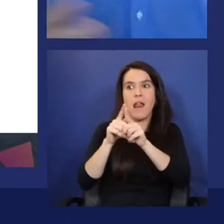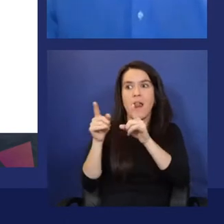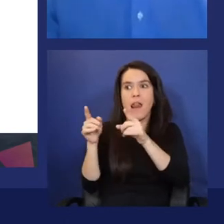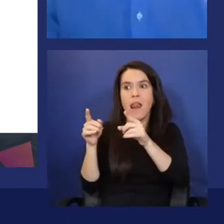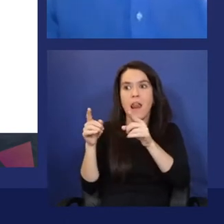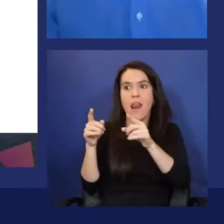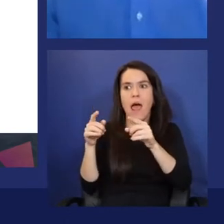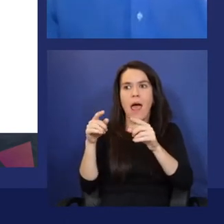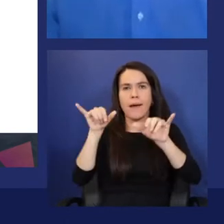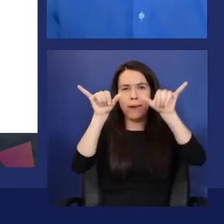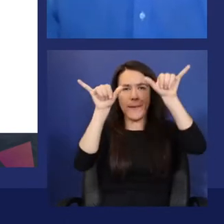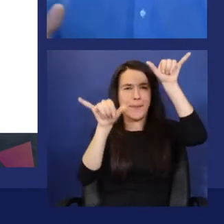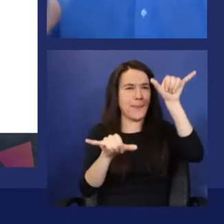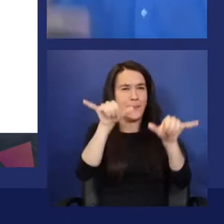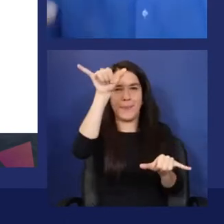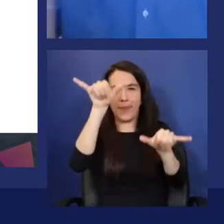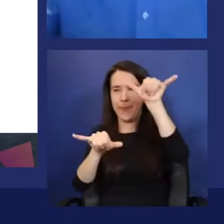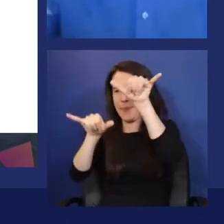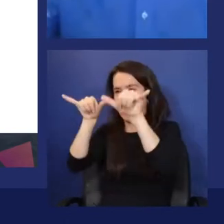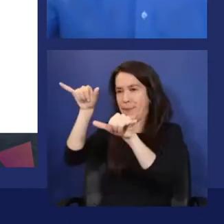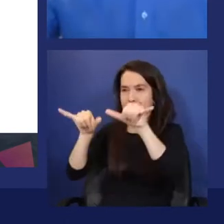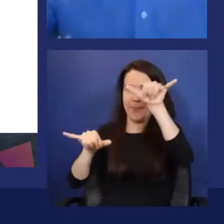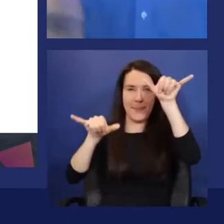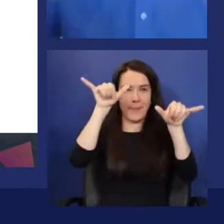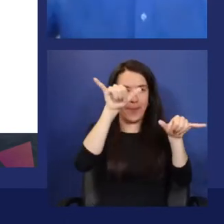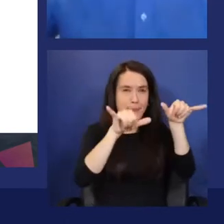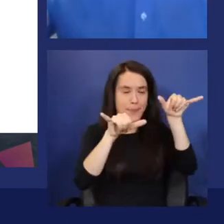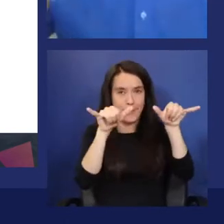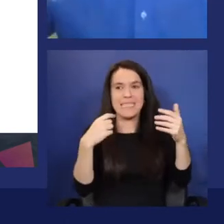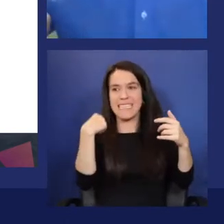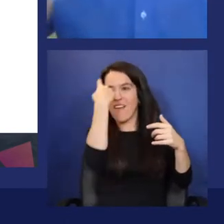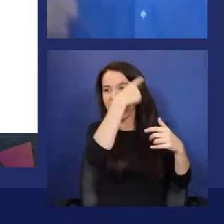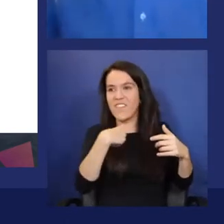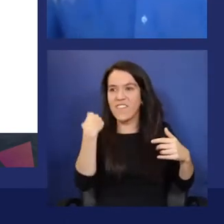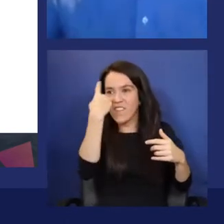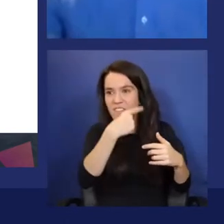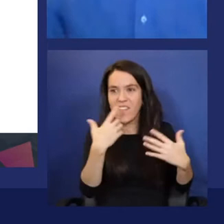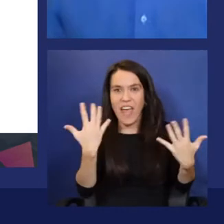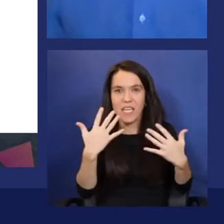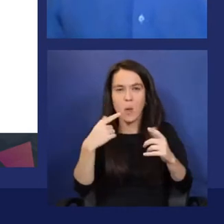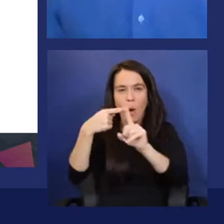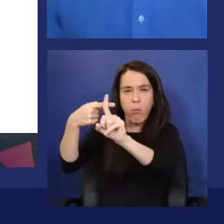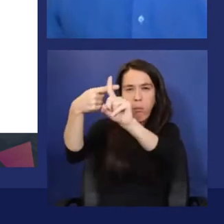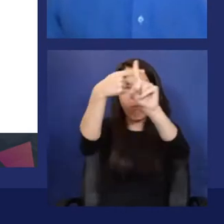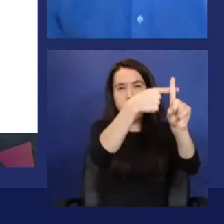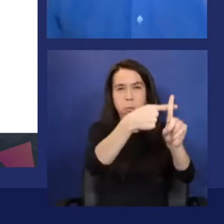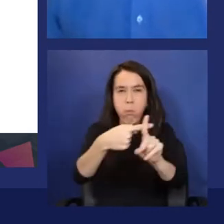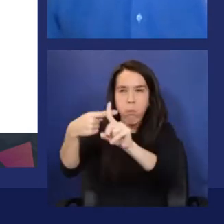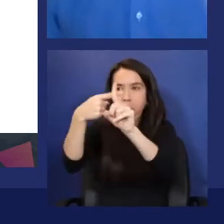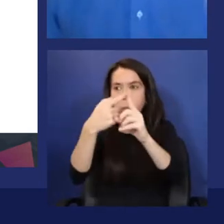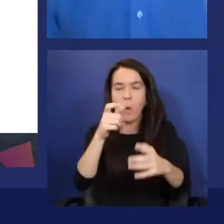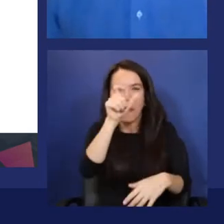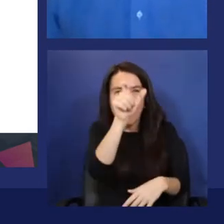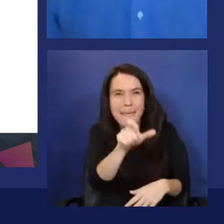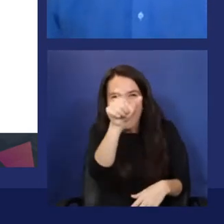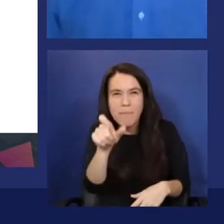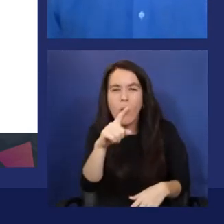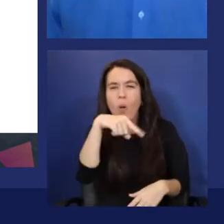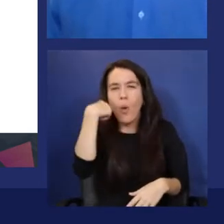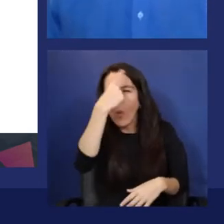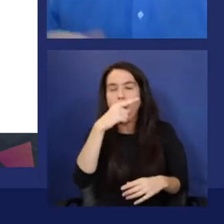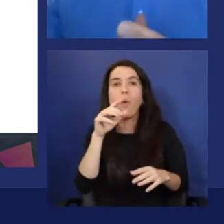there are capabilities around detecting faces, detecting people, identifying these people as well, so